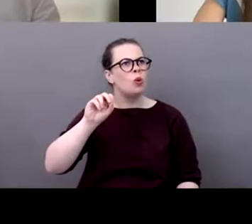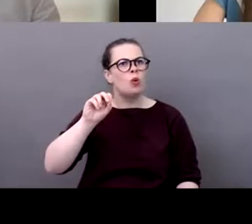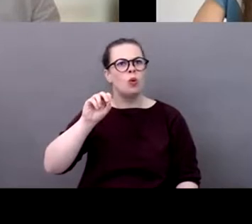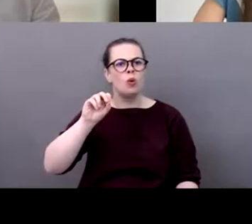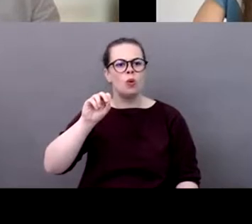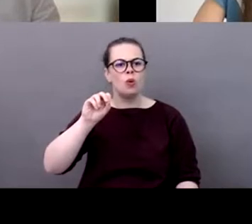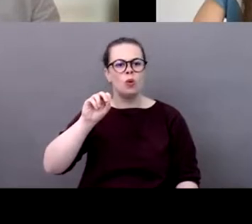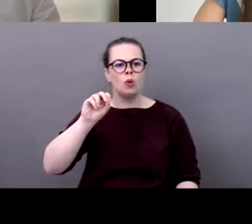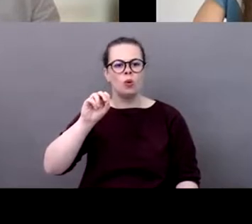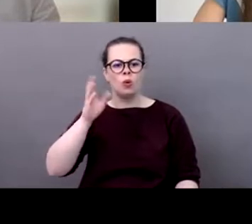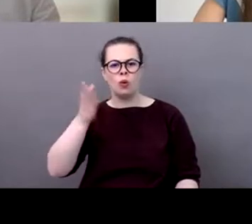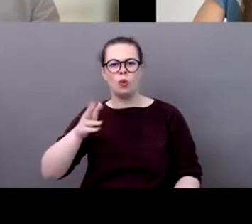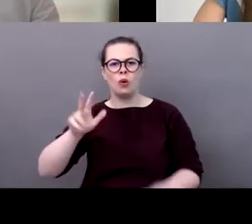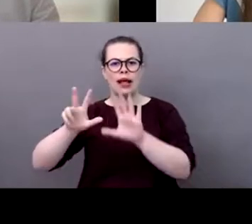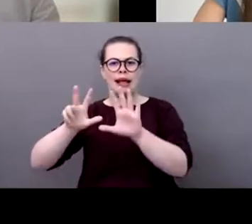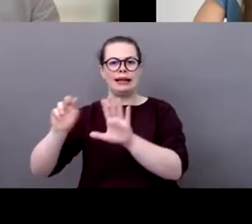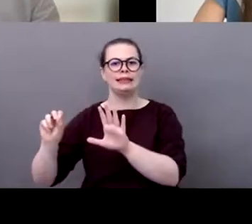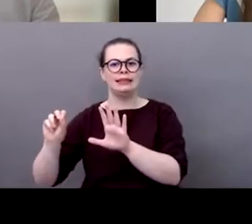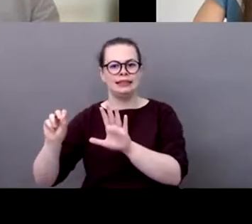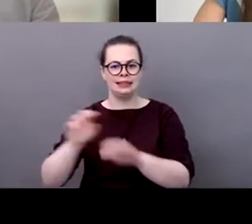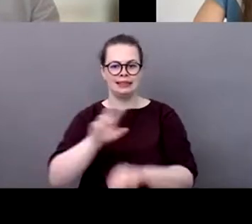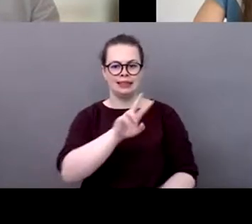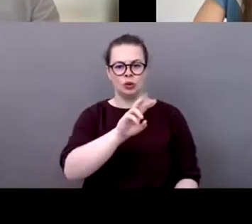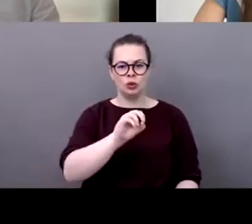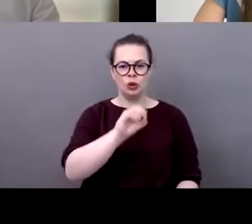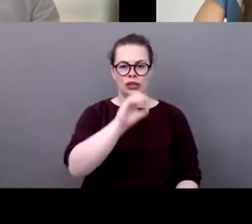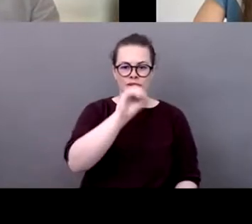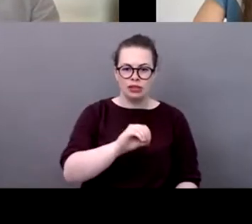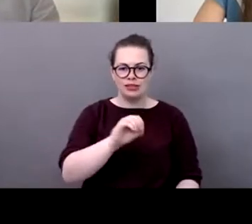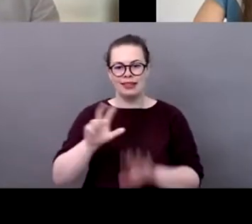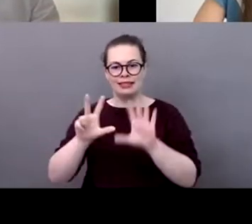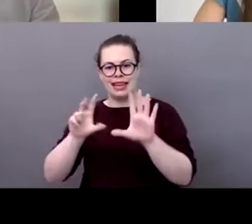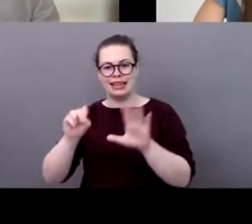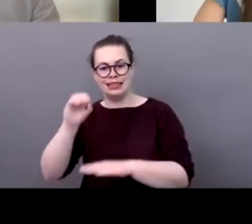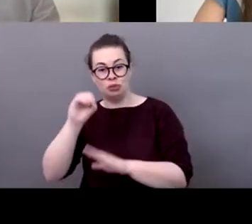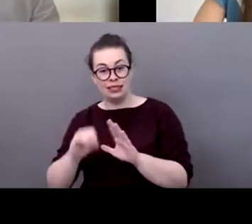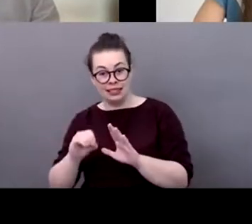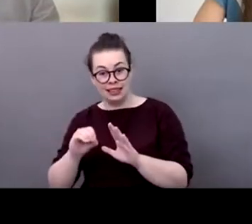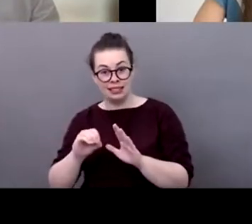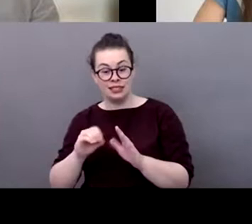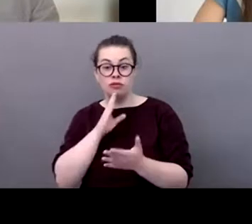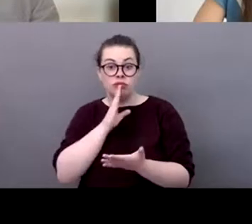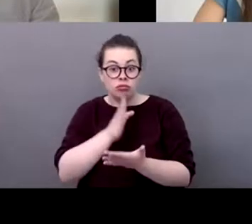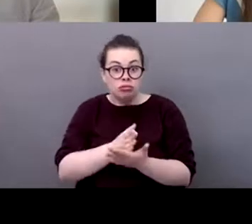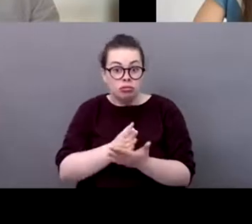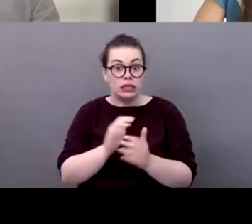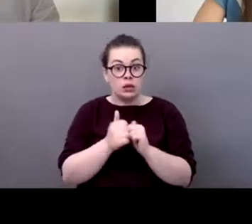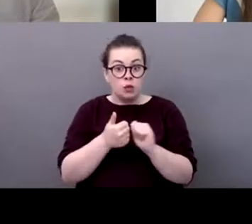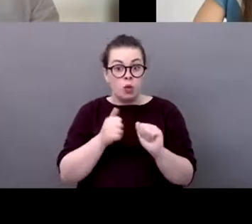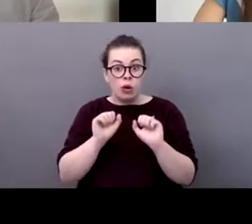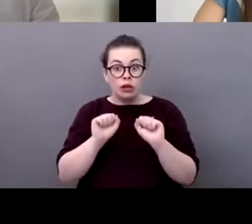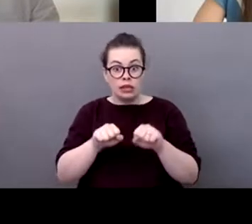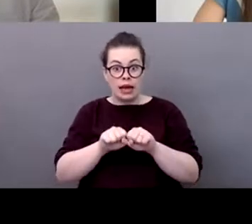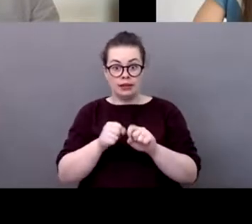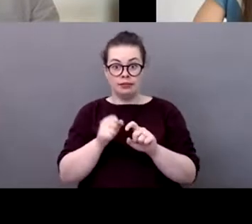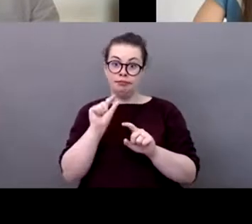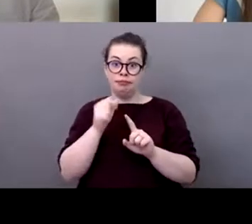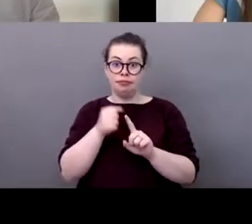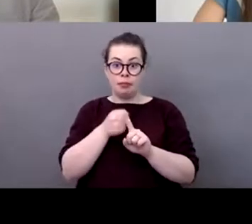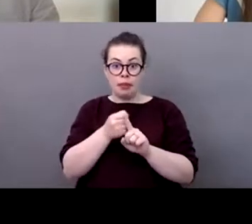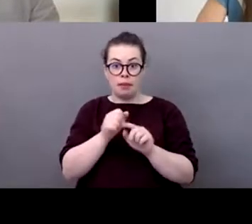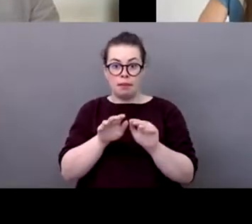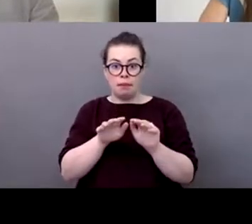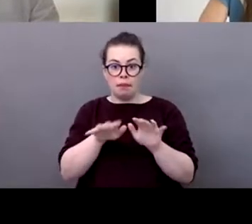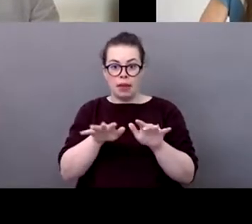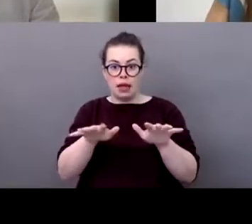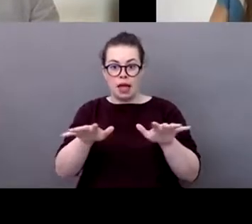sports to really stand up and improve their environmental performance and to be role and